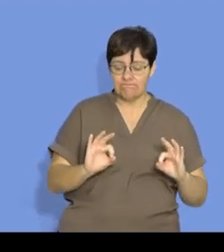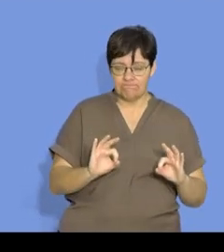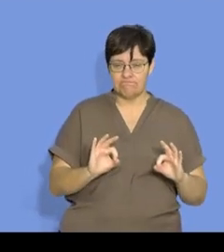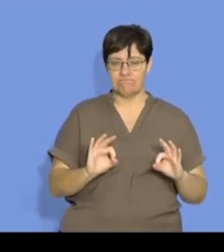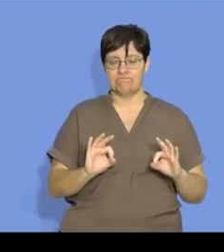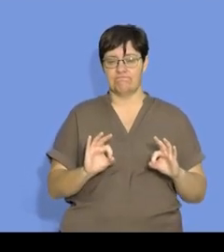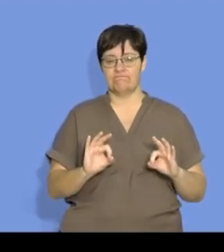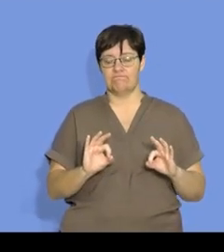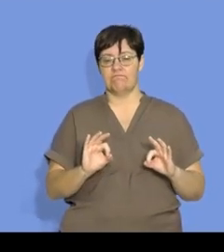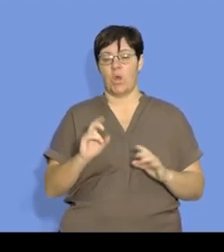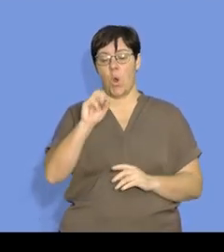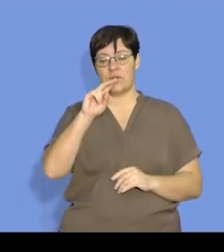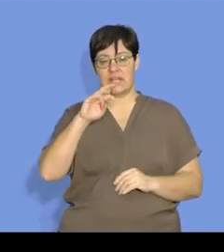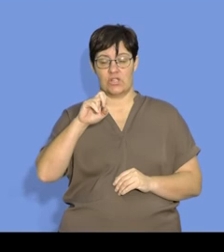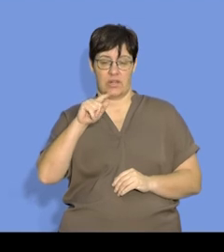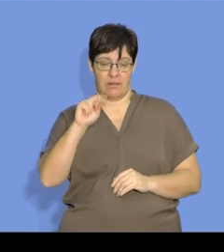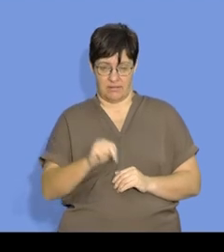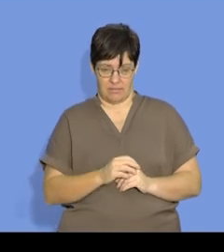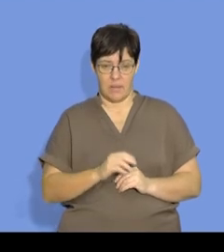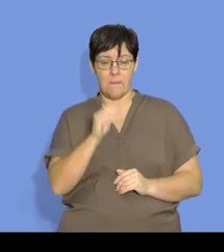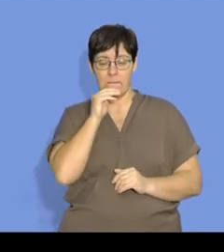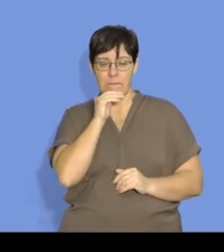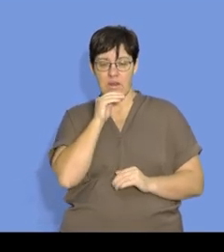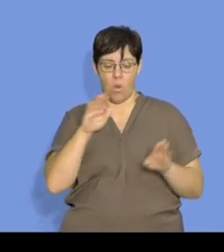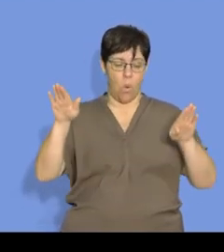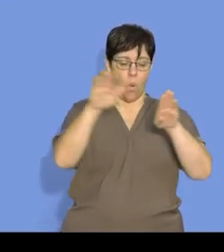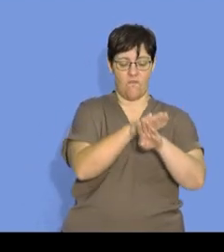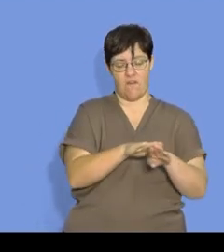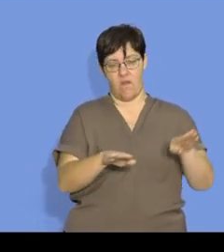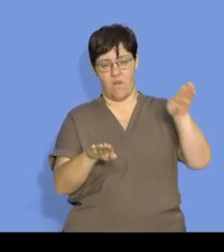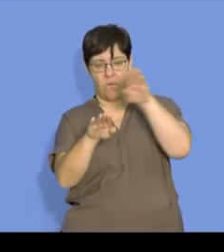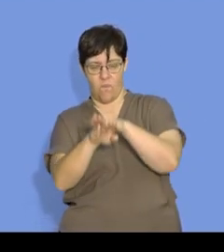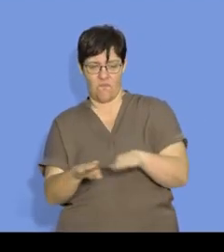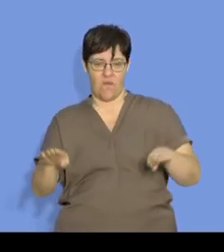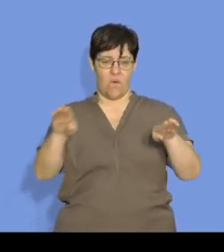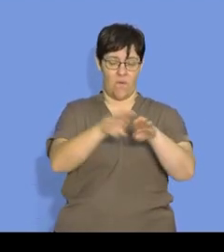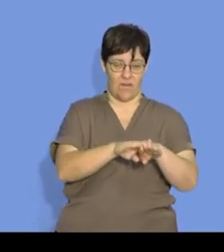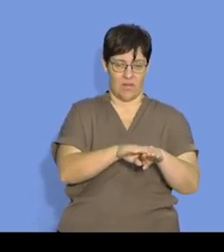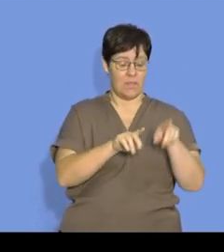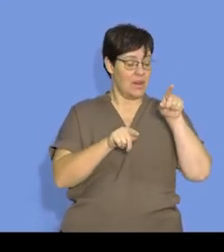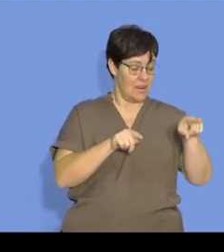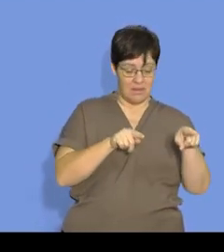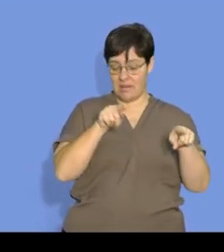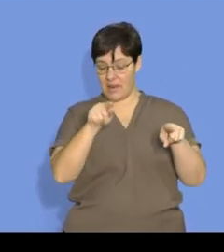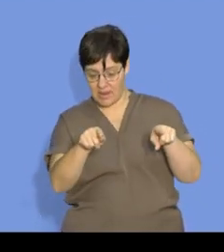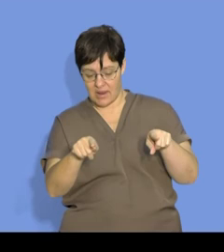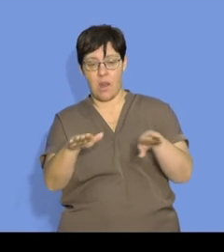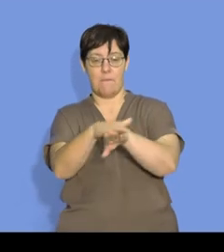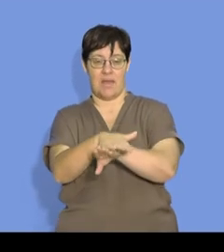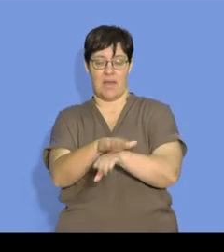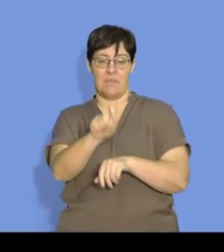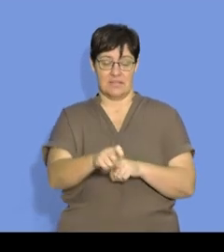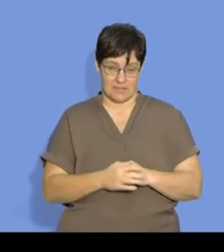orientation, meaning there must be an overlap in the unpaired electrons' orbitals.